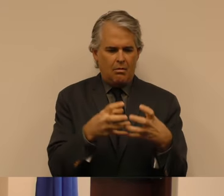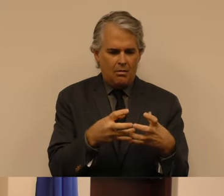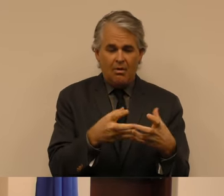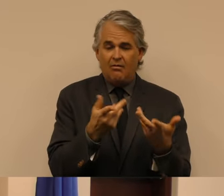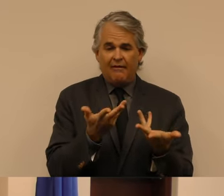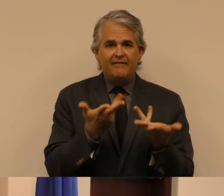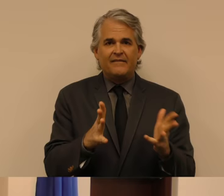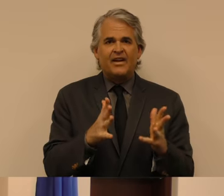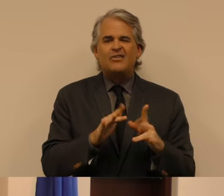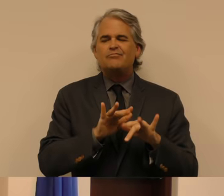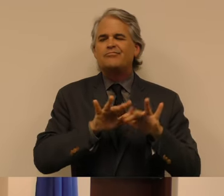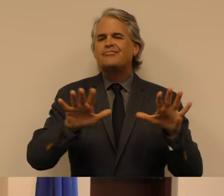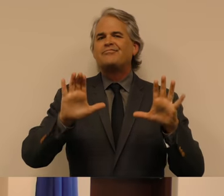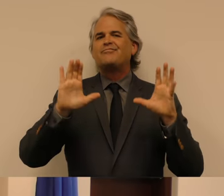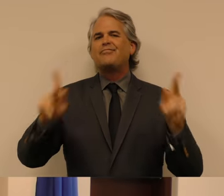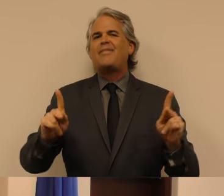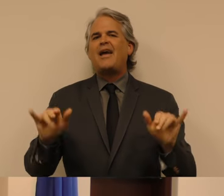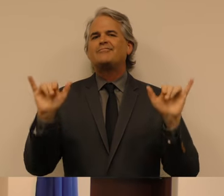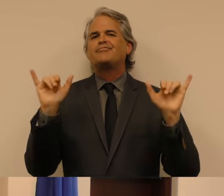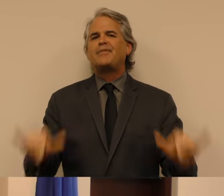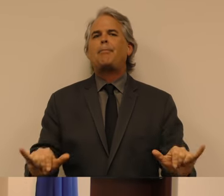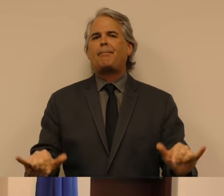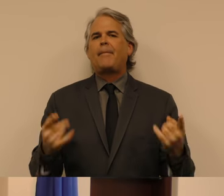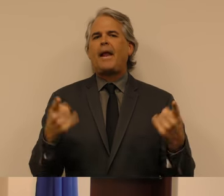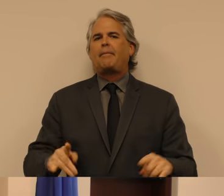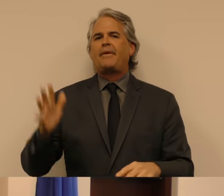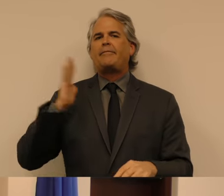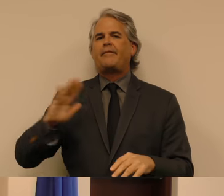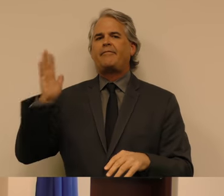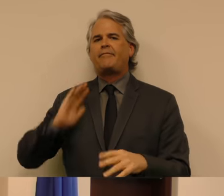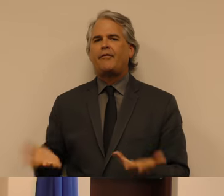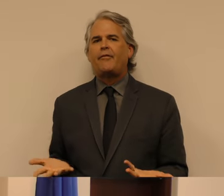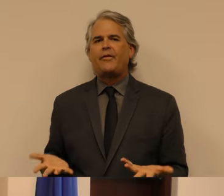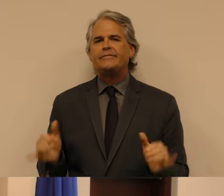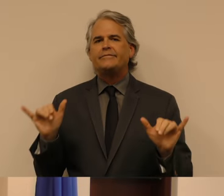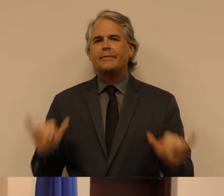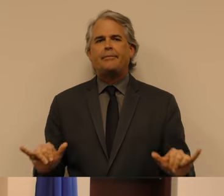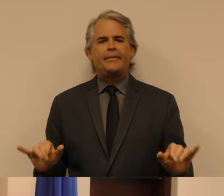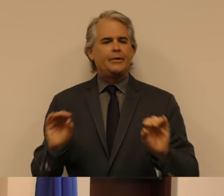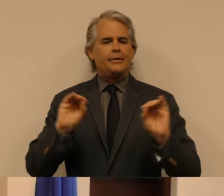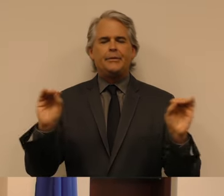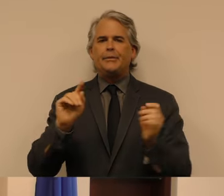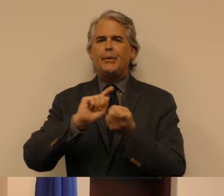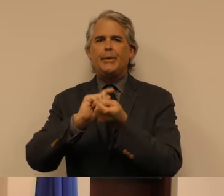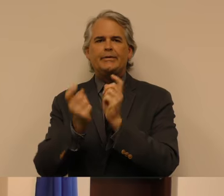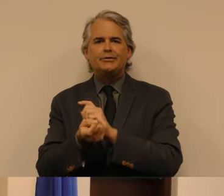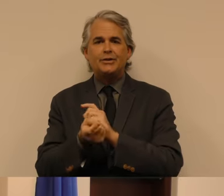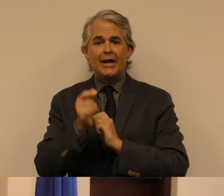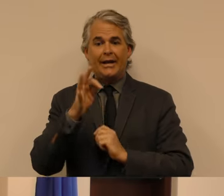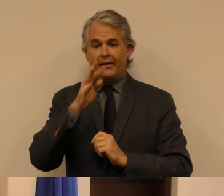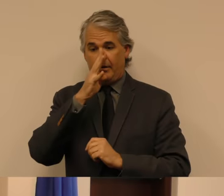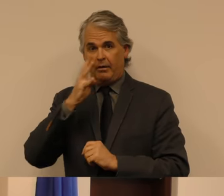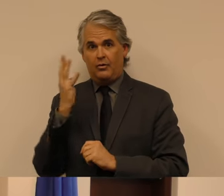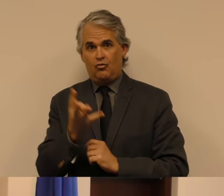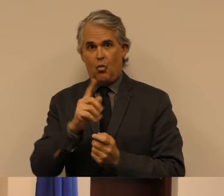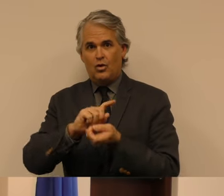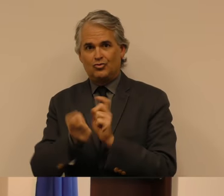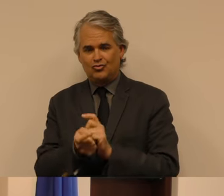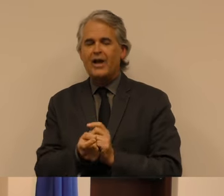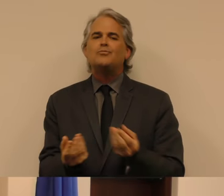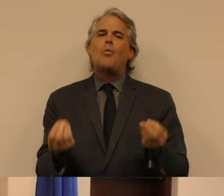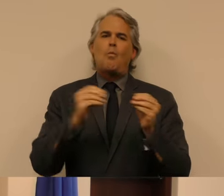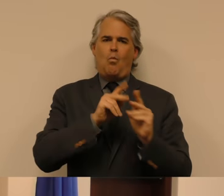to drift back to the status quo and for each opportunity for change that we squander more lives are lost.